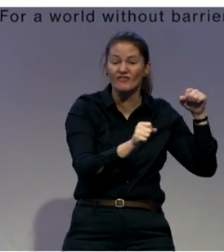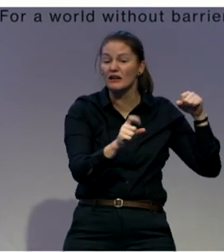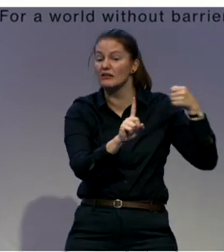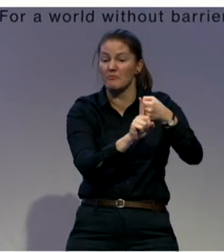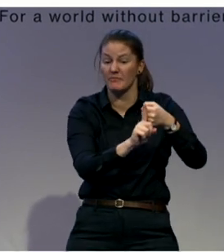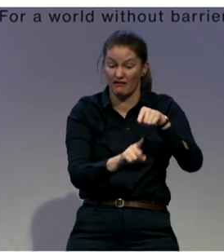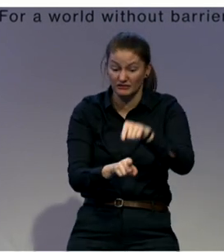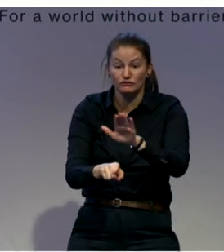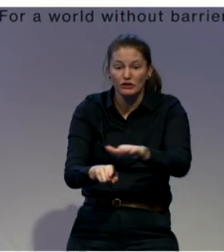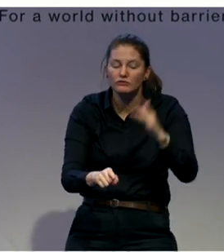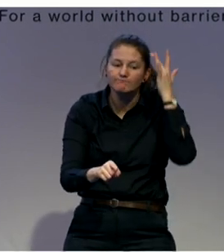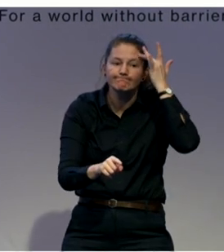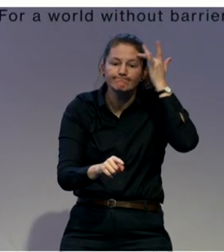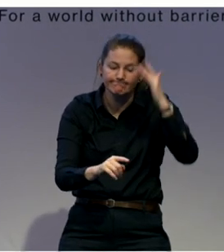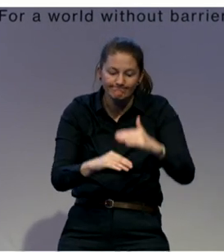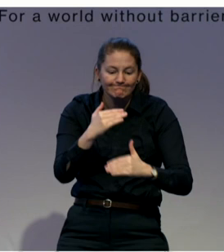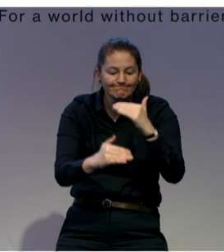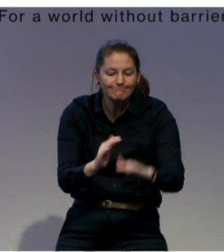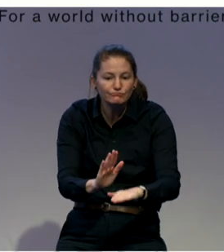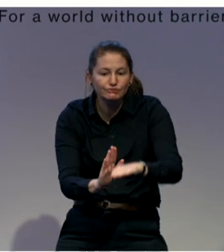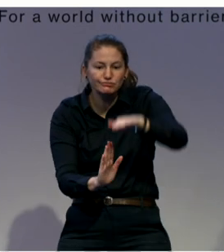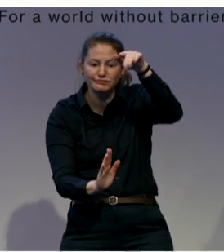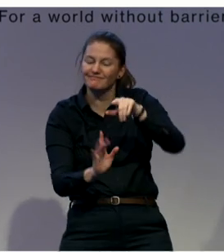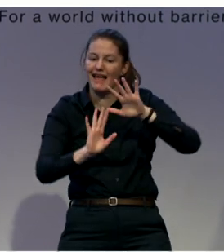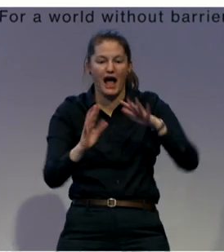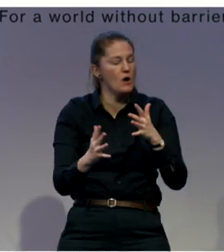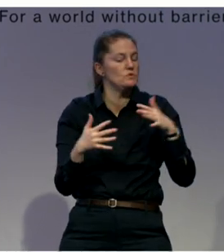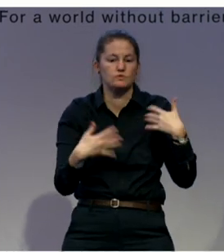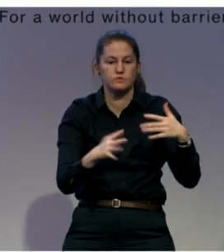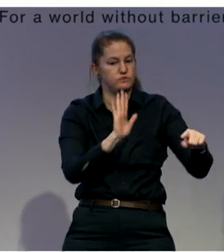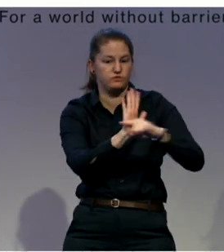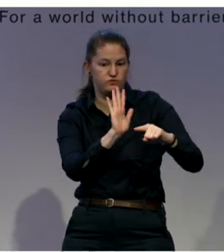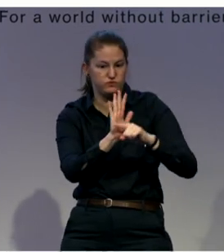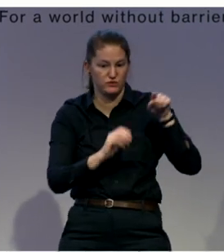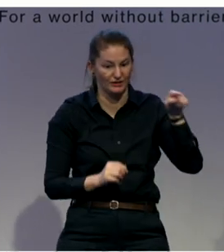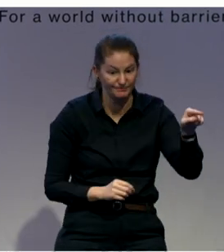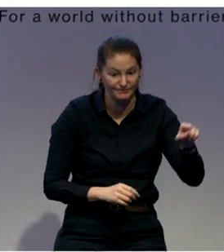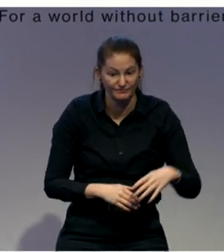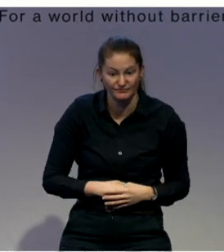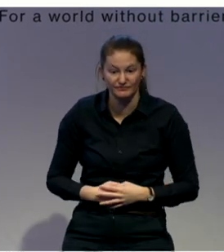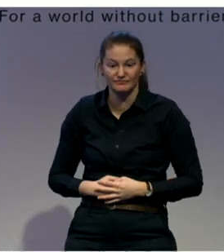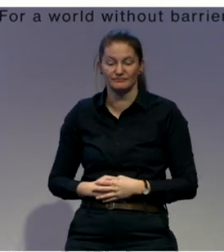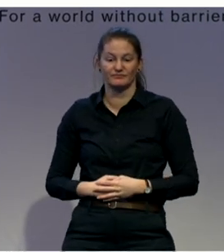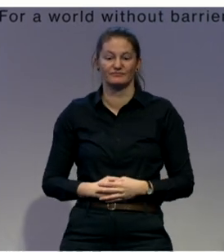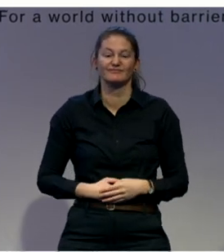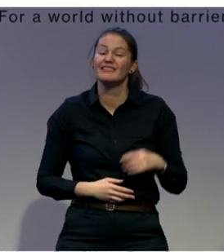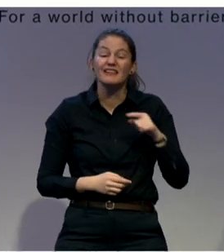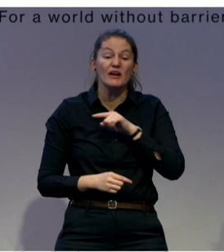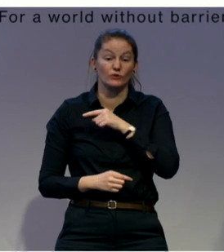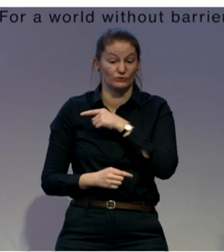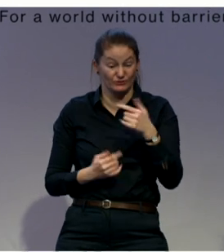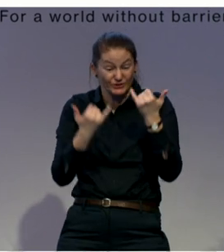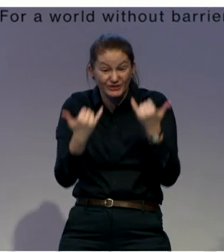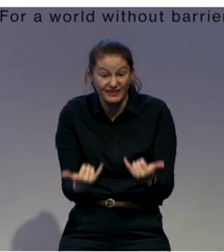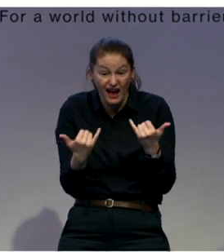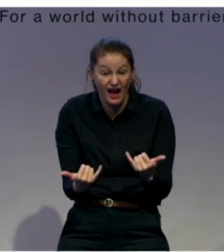that. And still, we have to share that with the world. So, Lumos